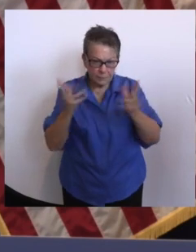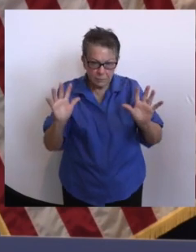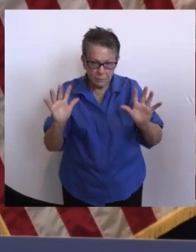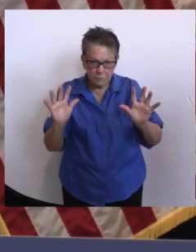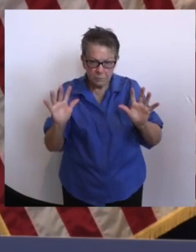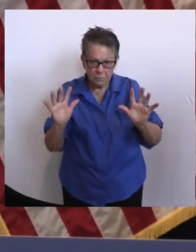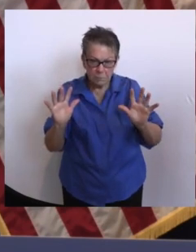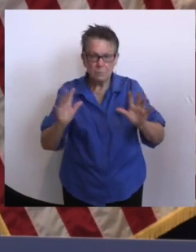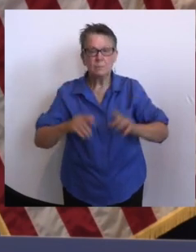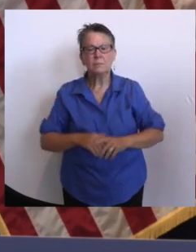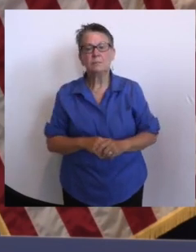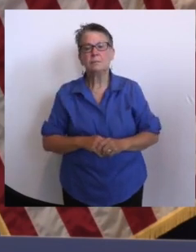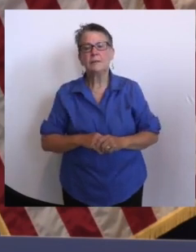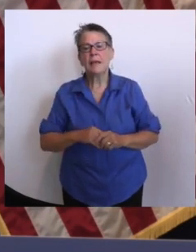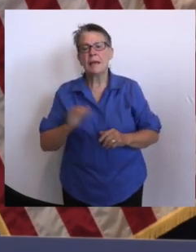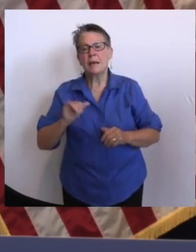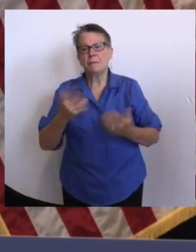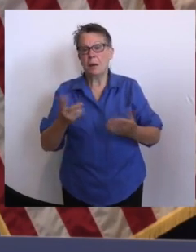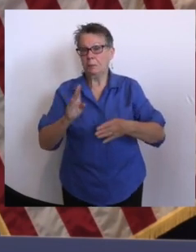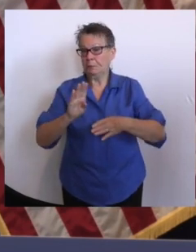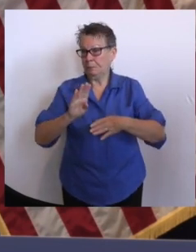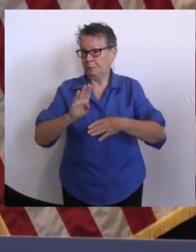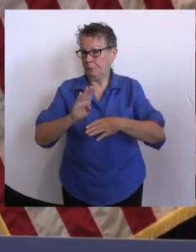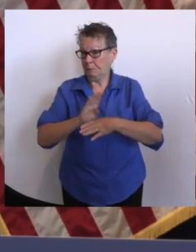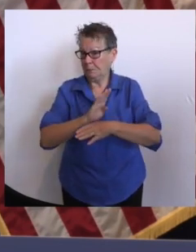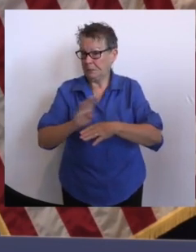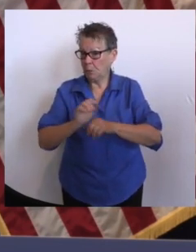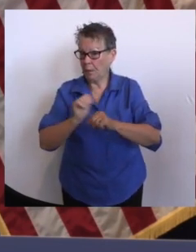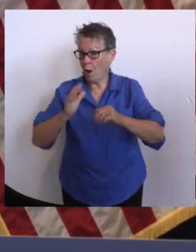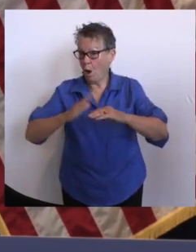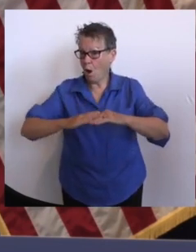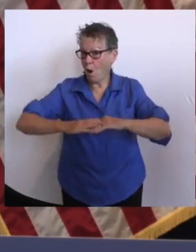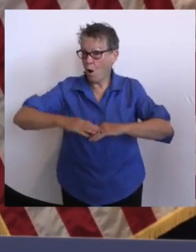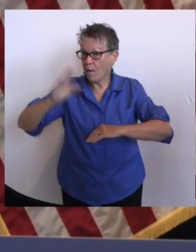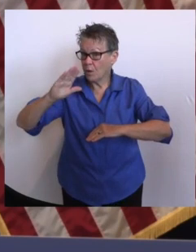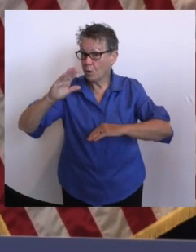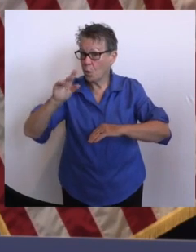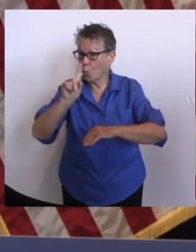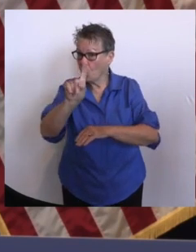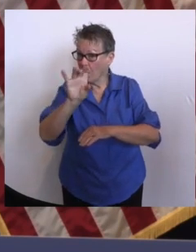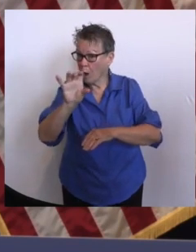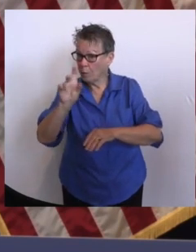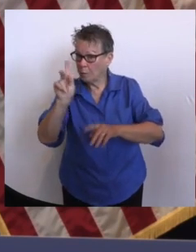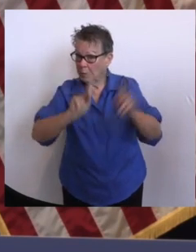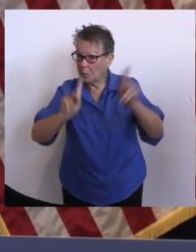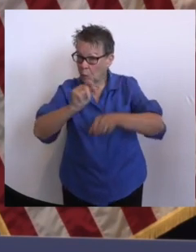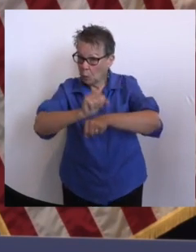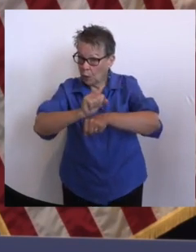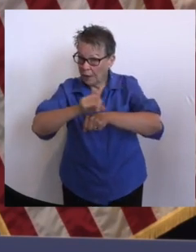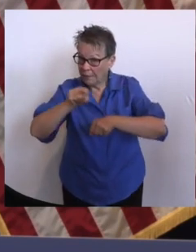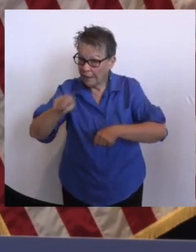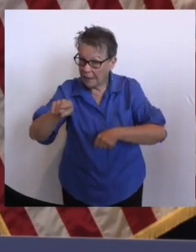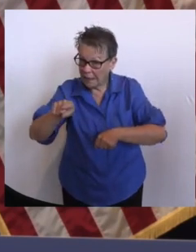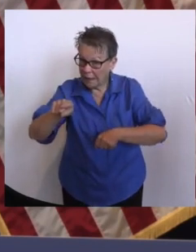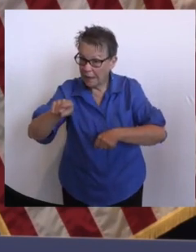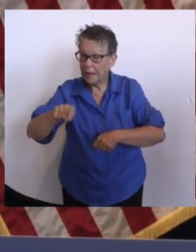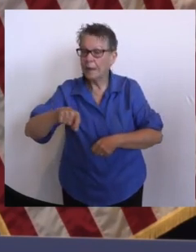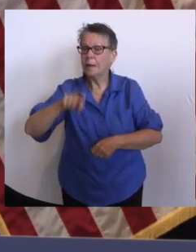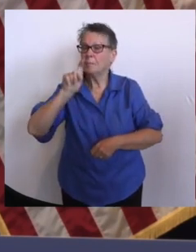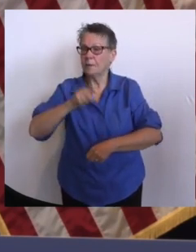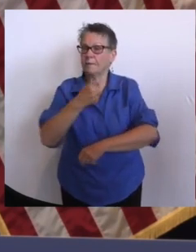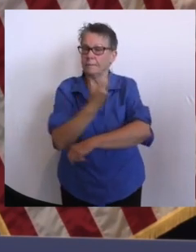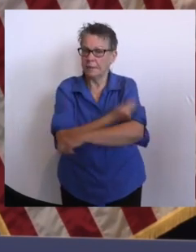or more employees to ensure every worker is fully vaccinated or face weekly testing and provide employees,